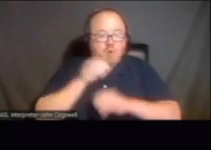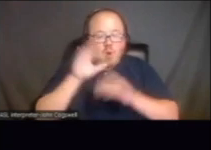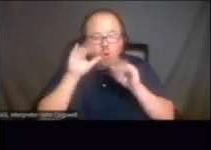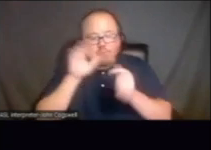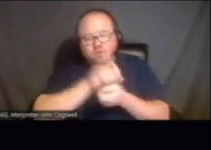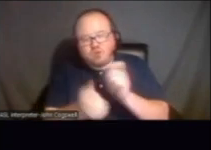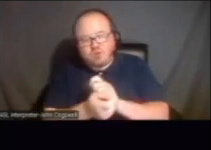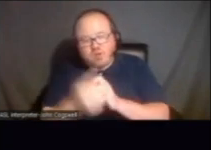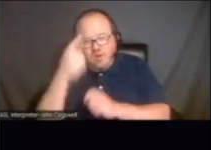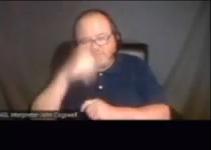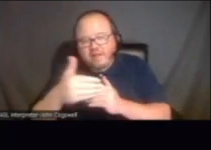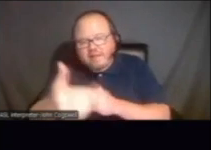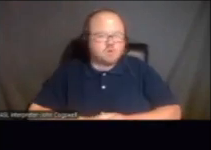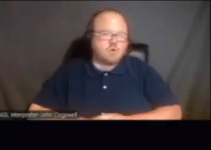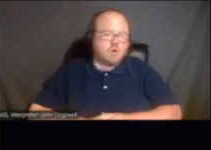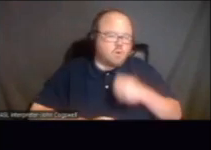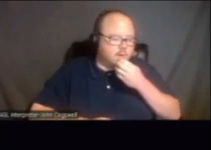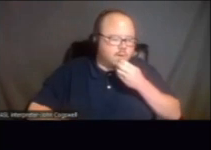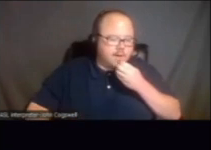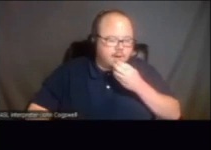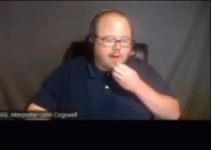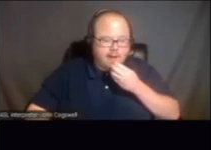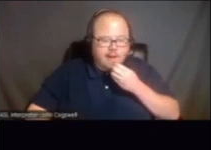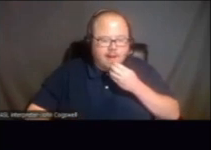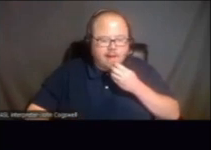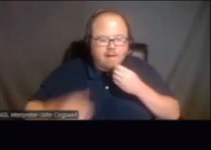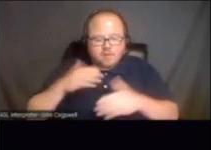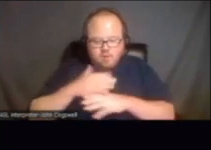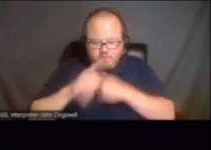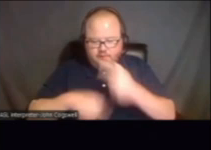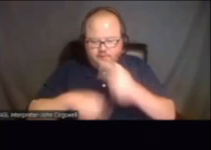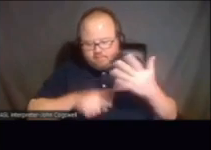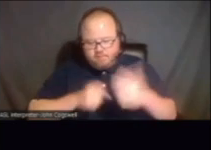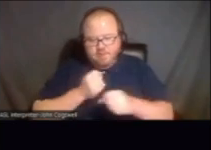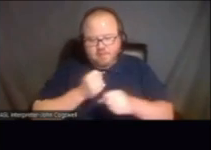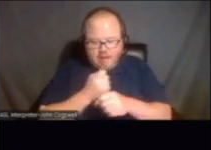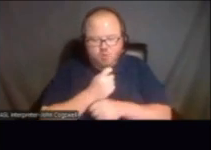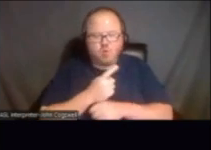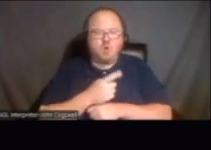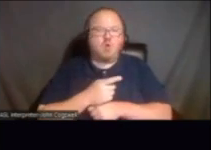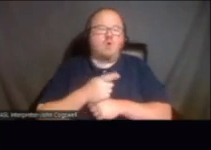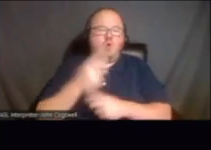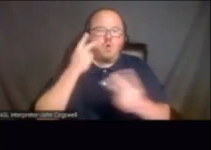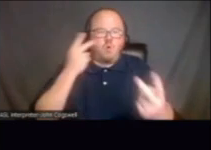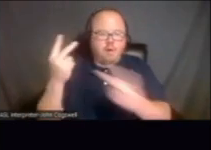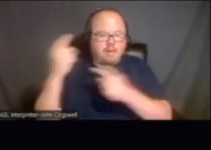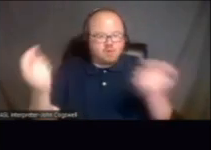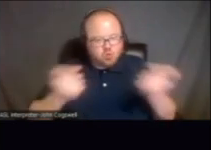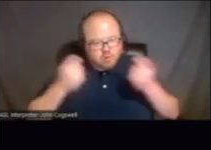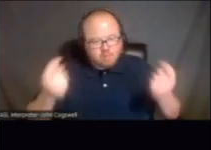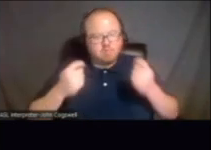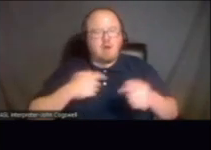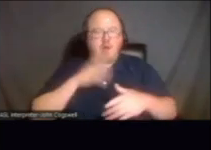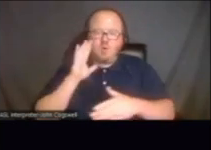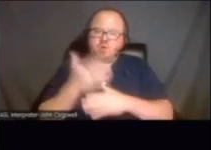change for the following year. So I've shared with you about those annual remembering ceremony. And in fact, I could share more about